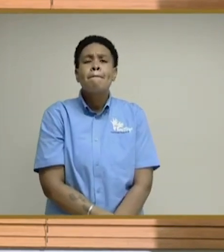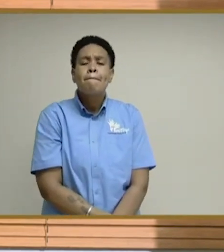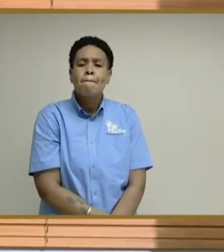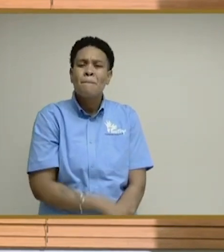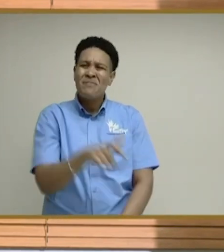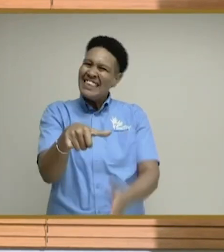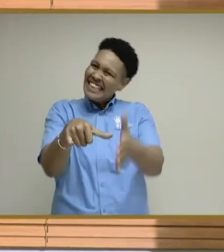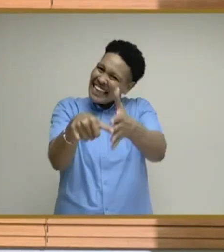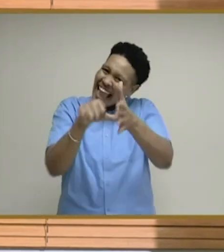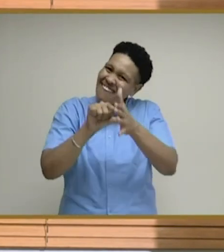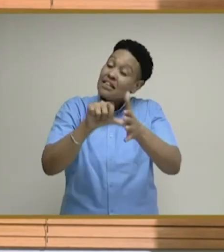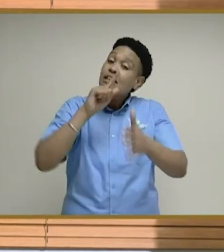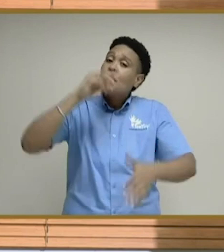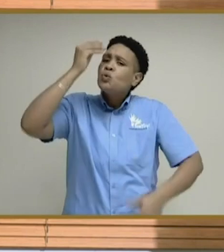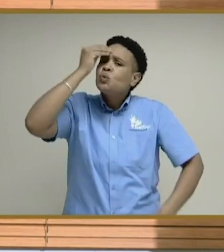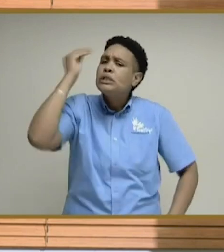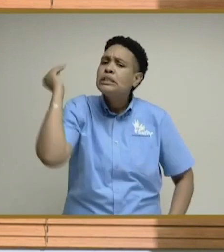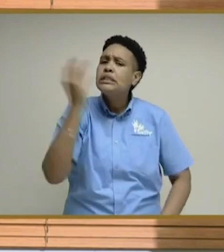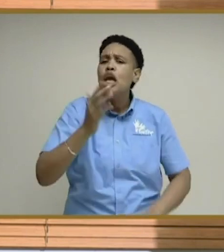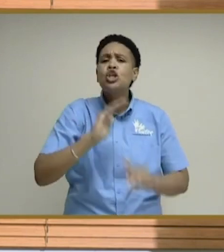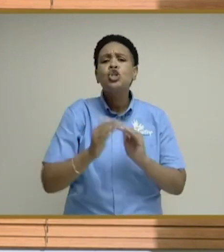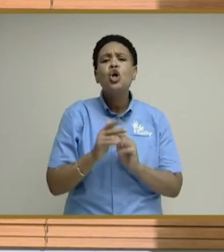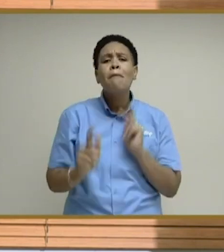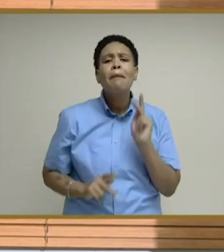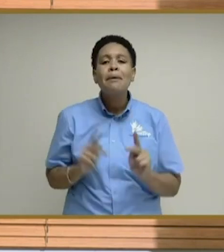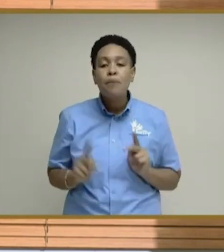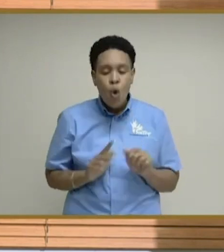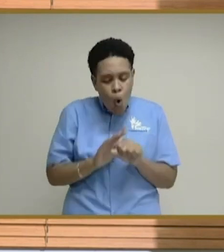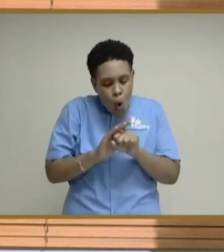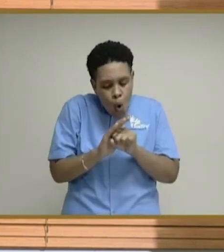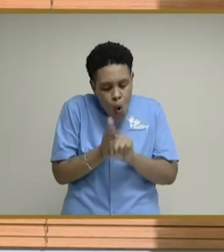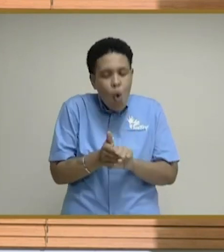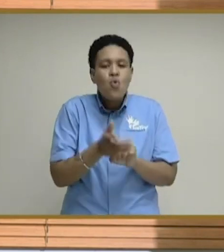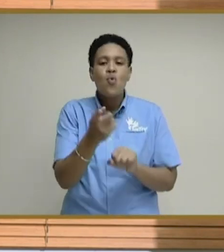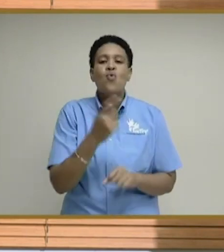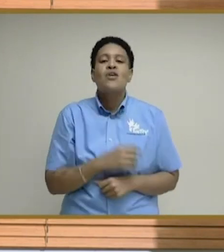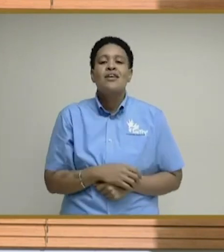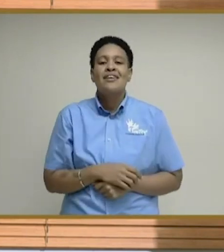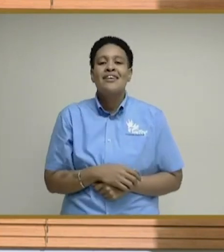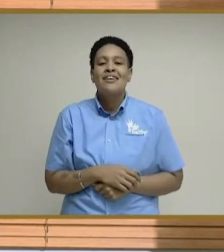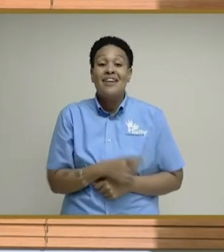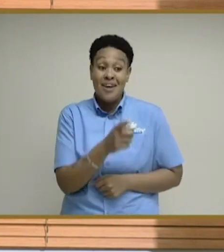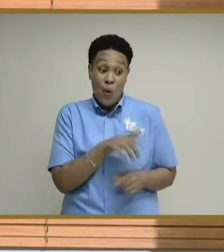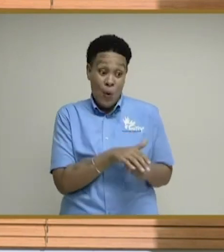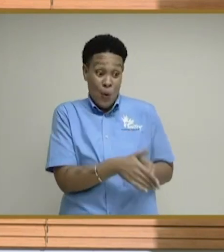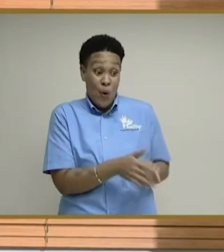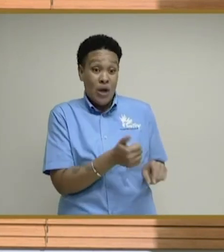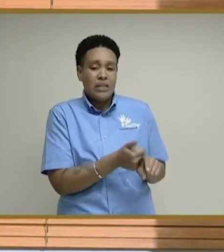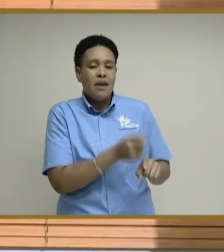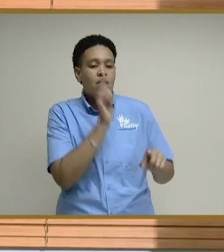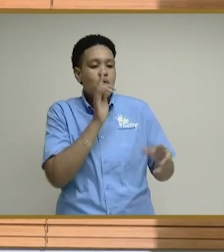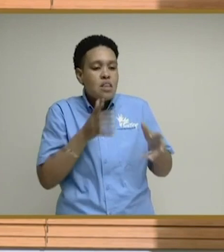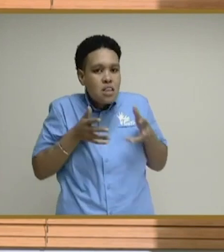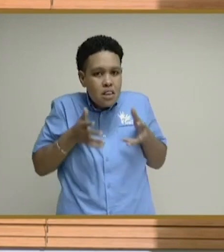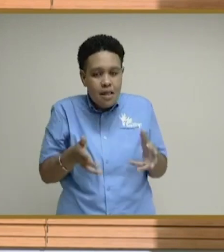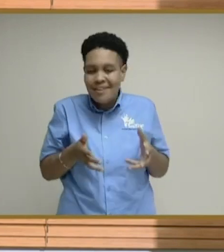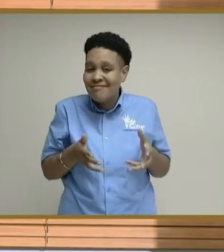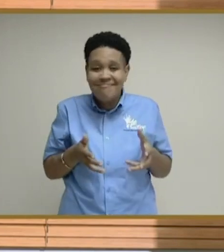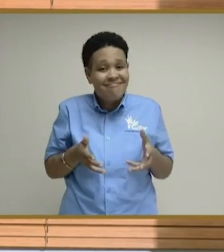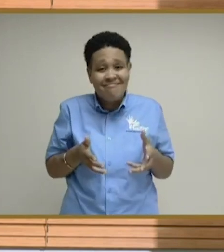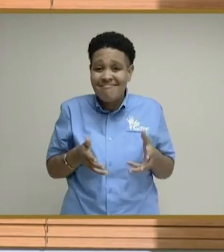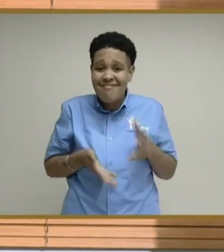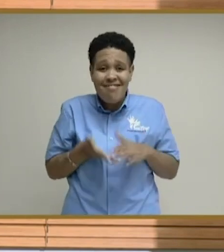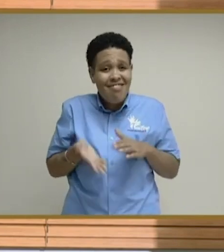emphasis to say to Jamaicans, COVID will be present in our population.